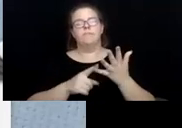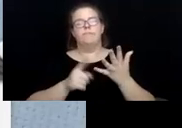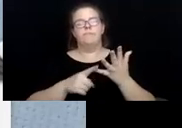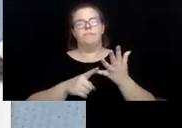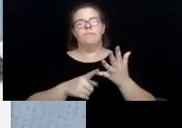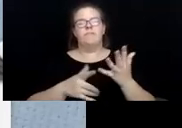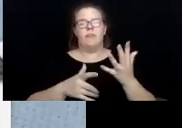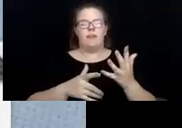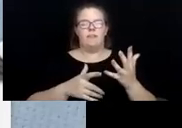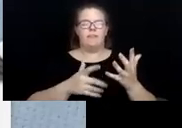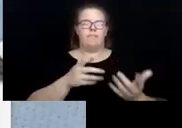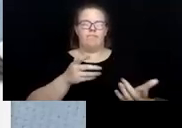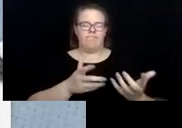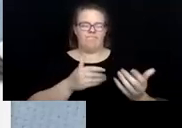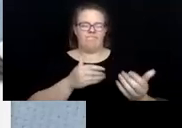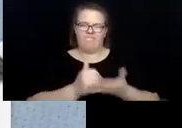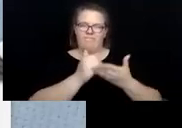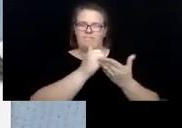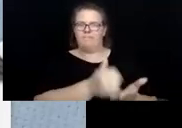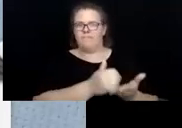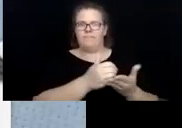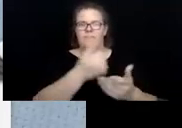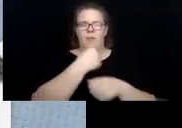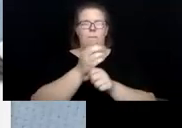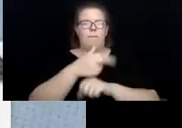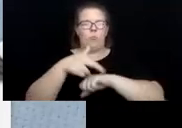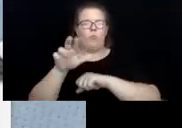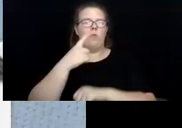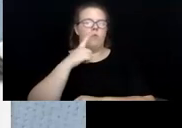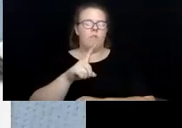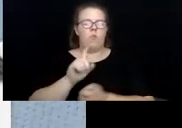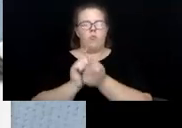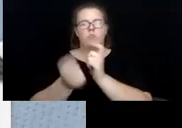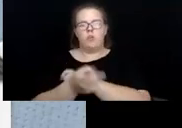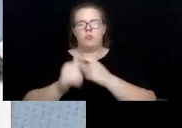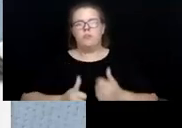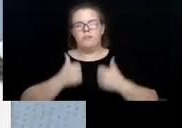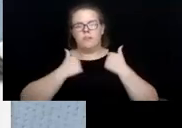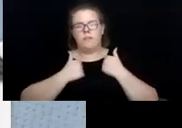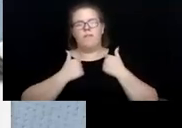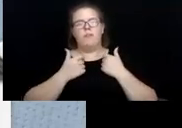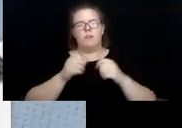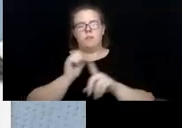referrals to find alternative living arrangements for the client.